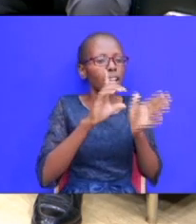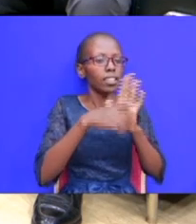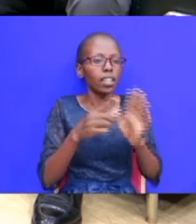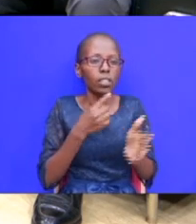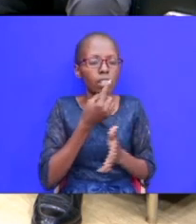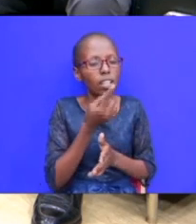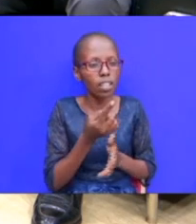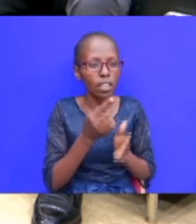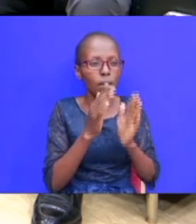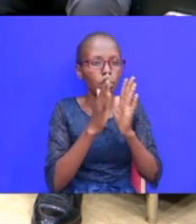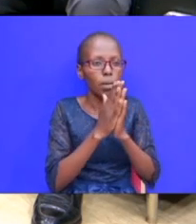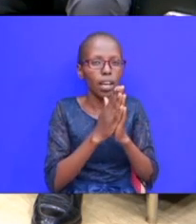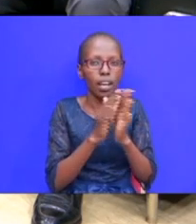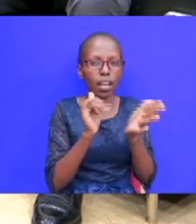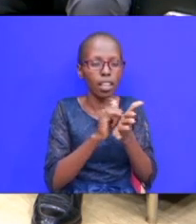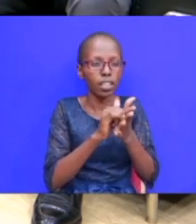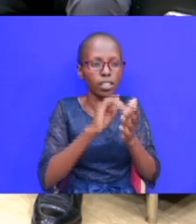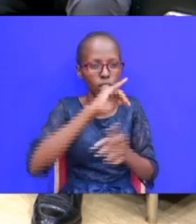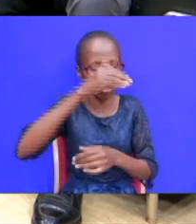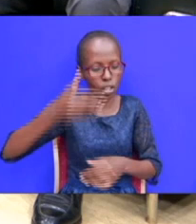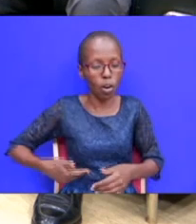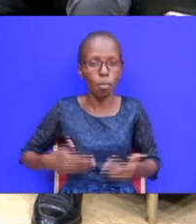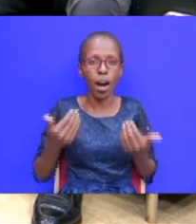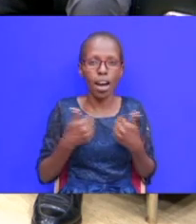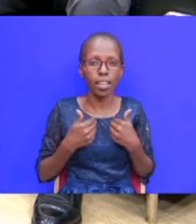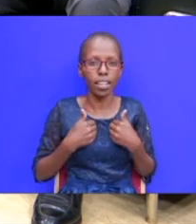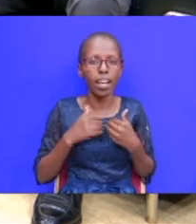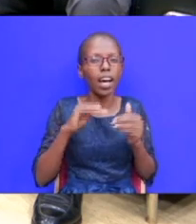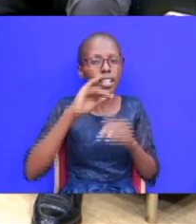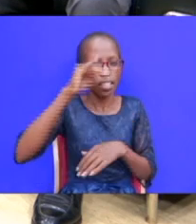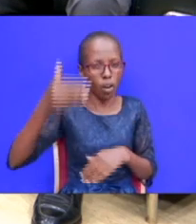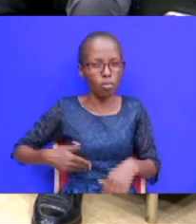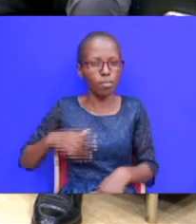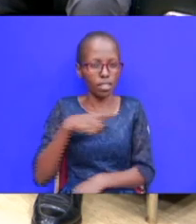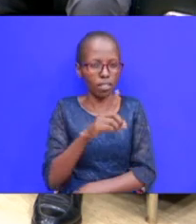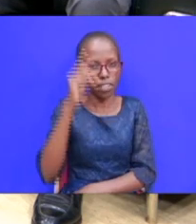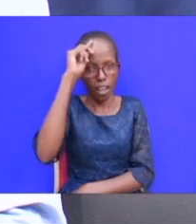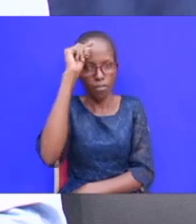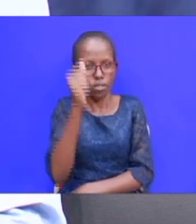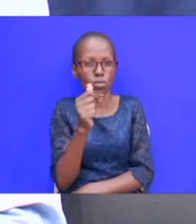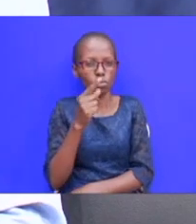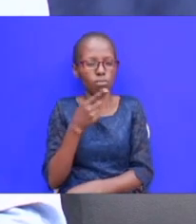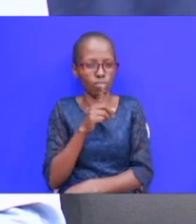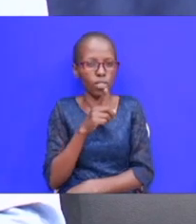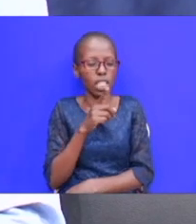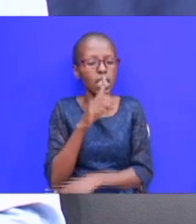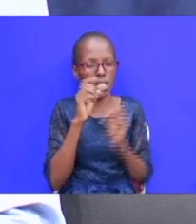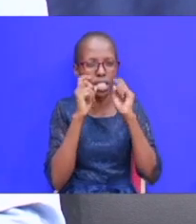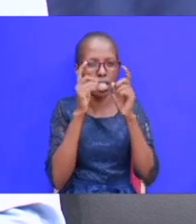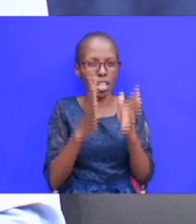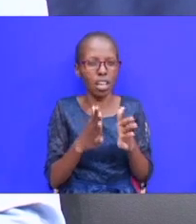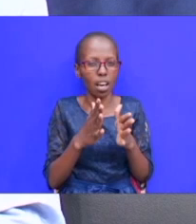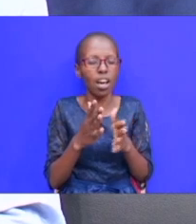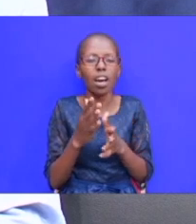prayer that um jacob had i think um jacob knew that he was richard uh he